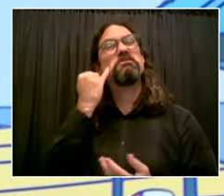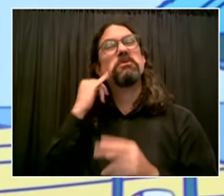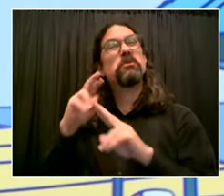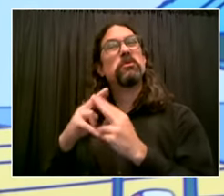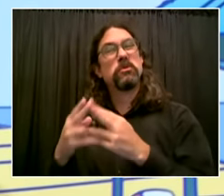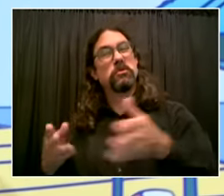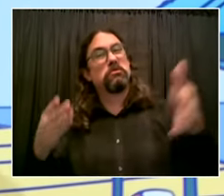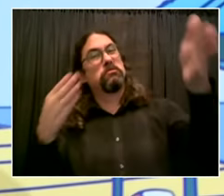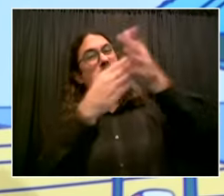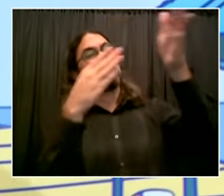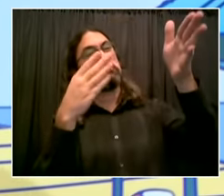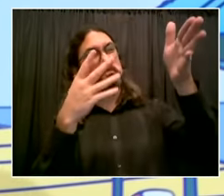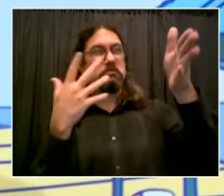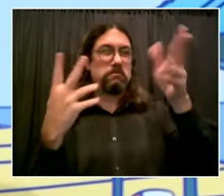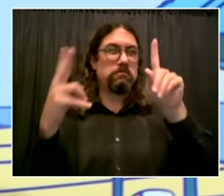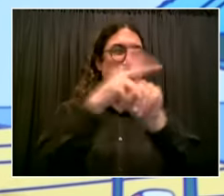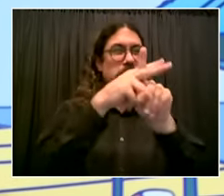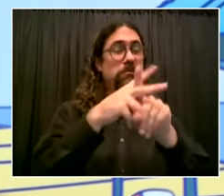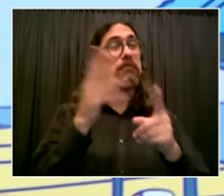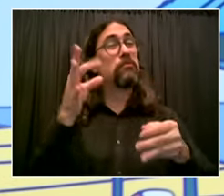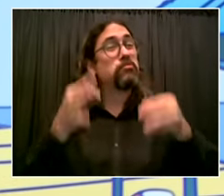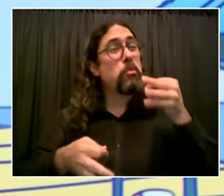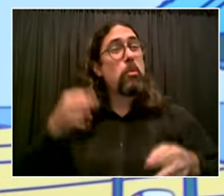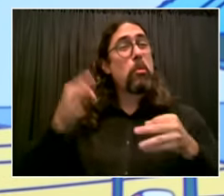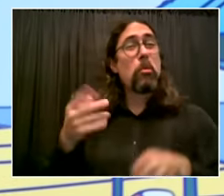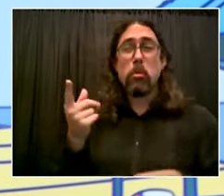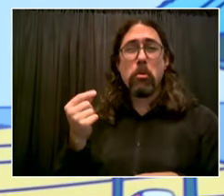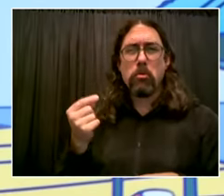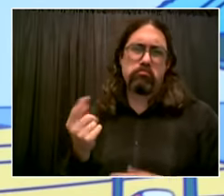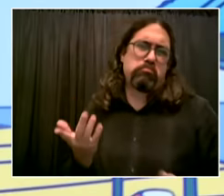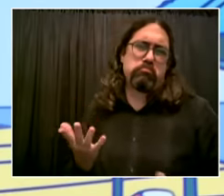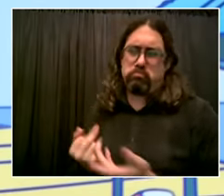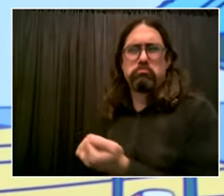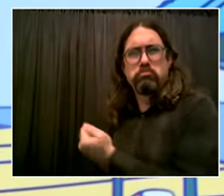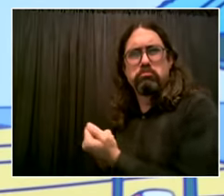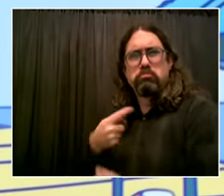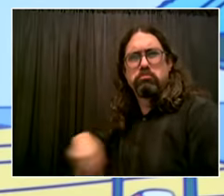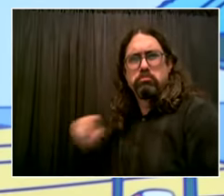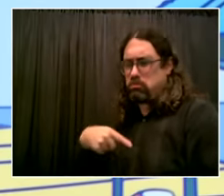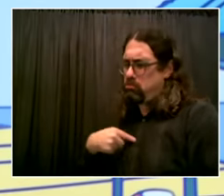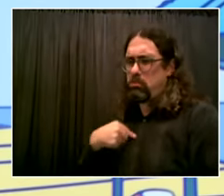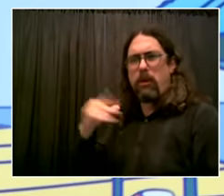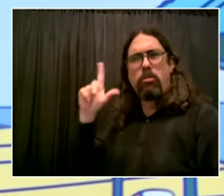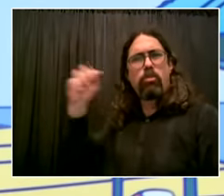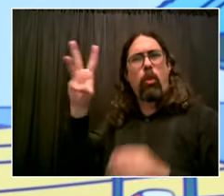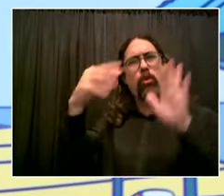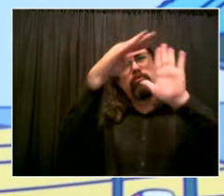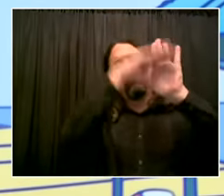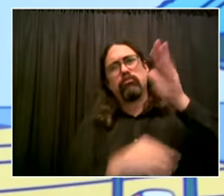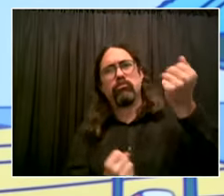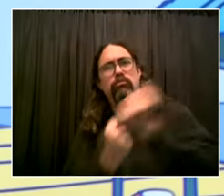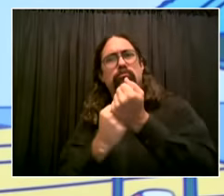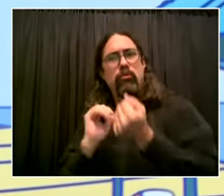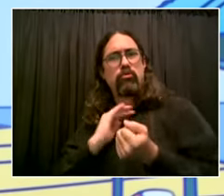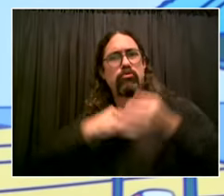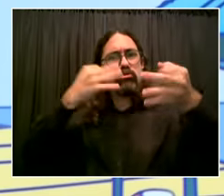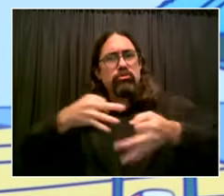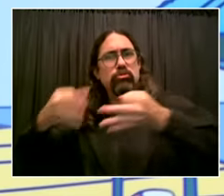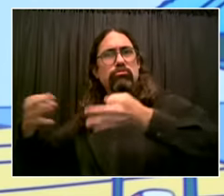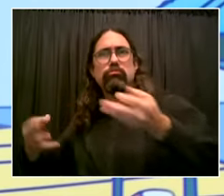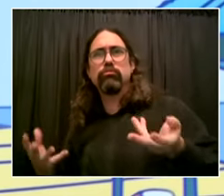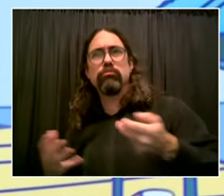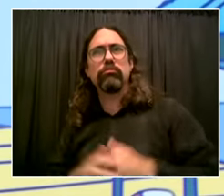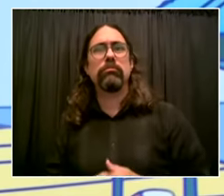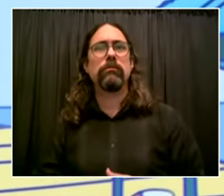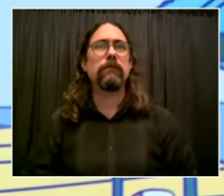um and just to quickly follow up you know dc 37 for example they represent workers in the schools across city government